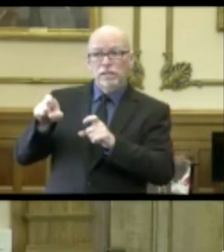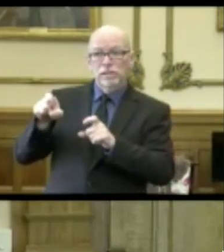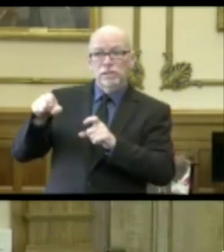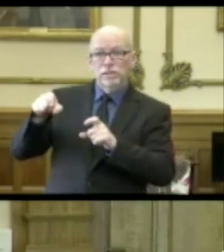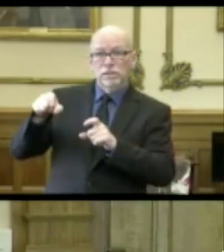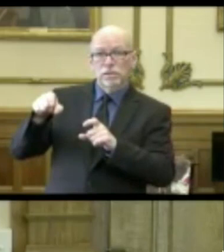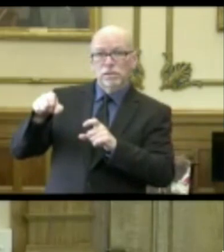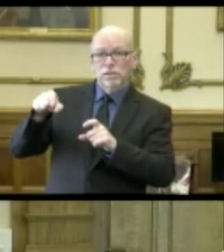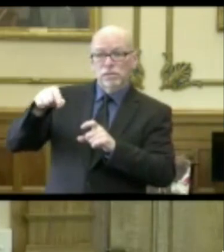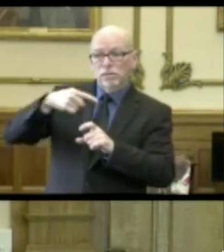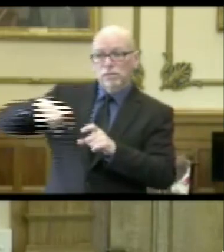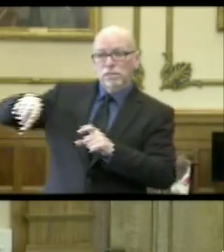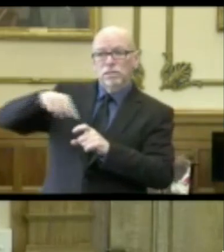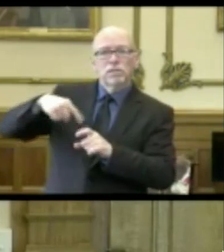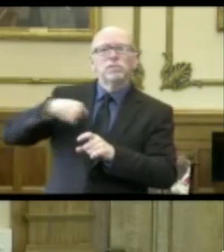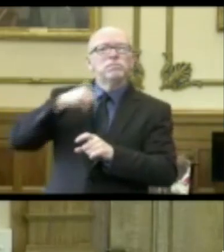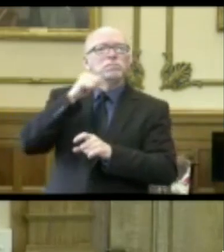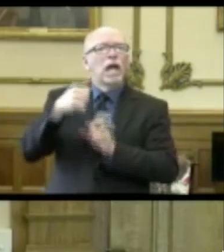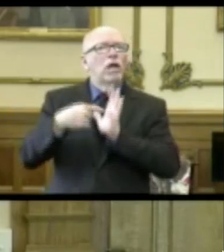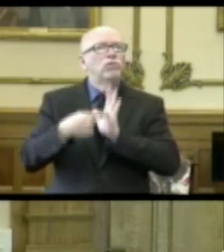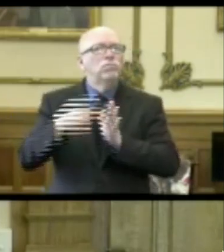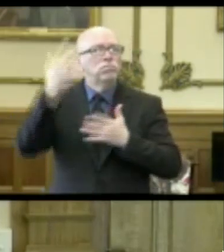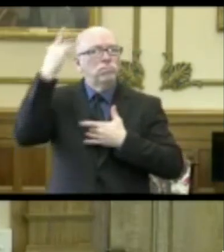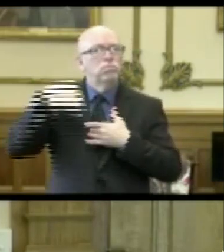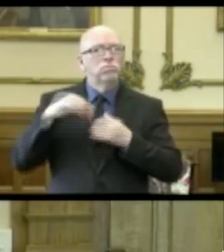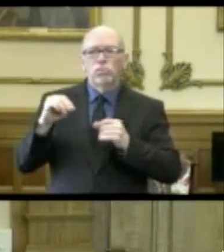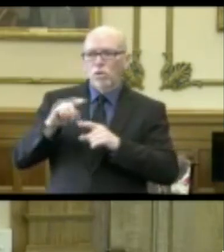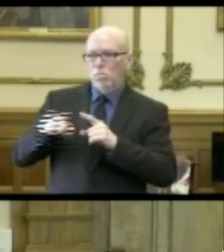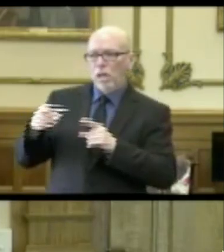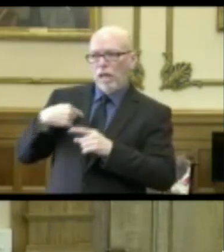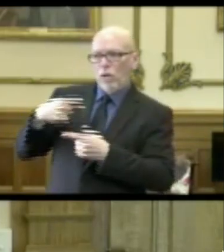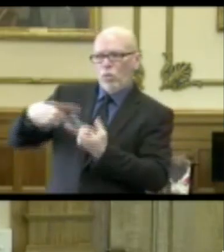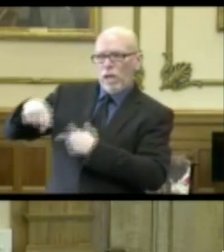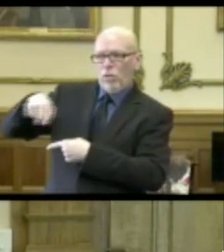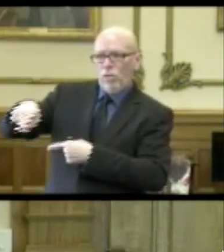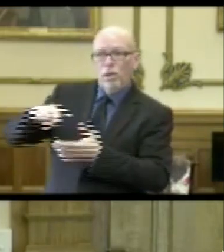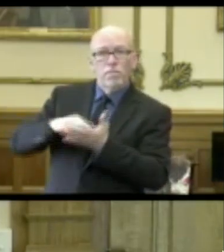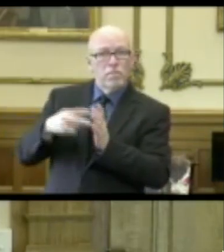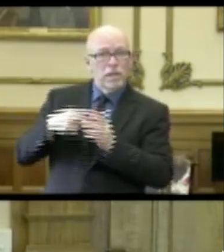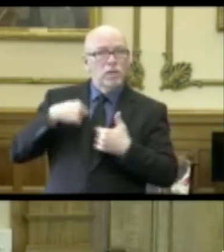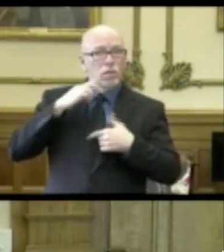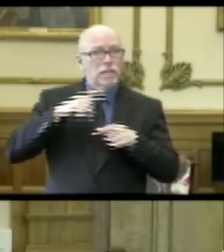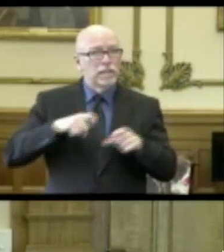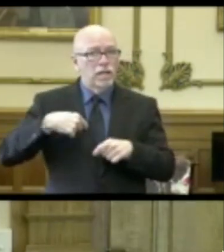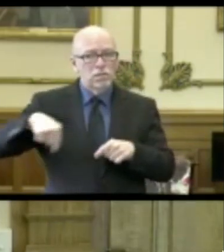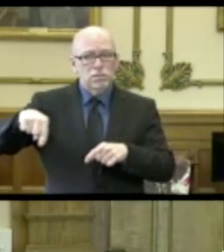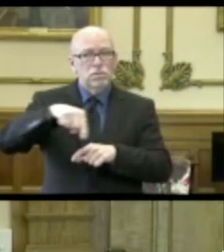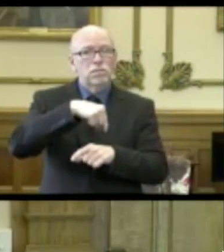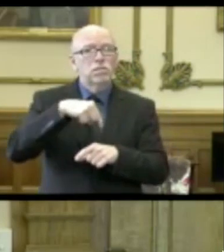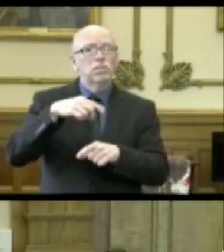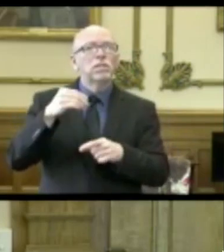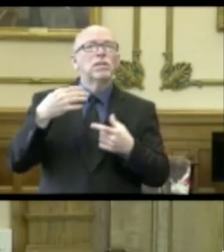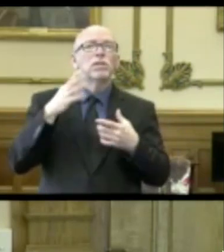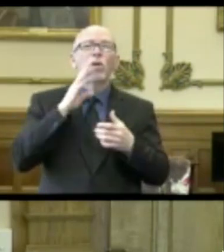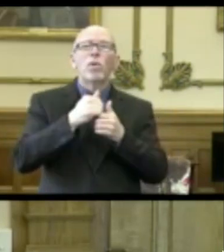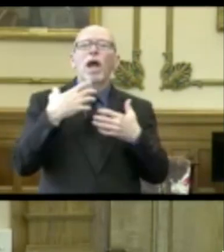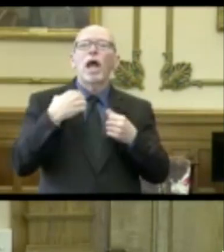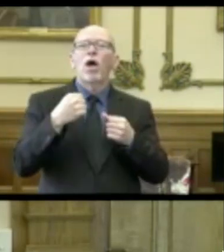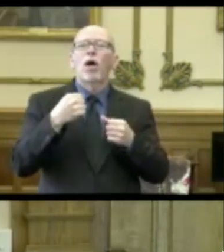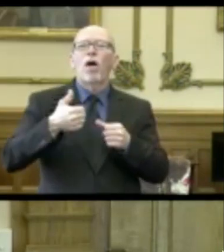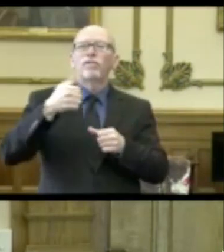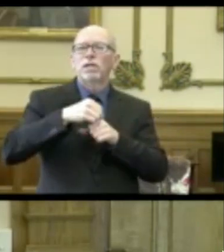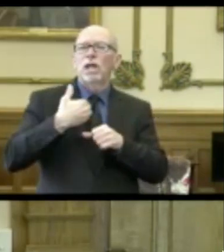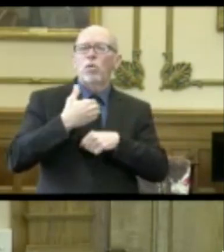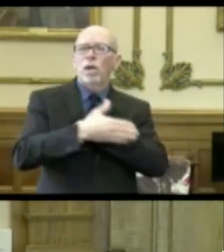non-symptomatic people around them? And with that, in talking with our health officer here in the county, is